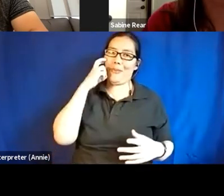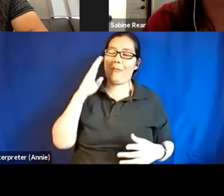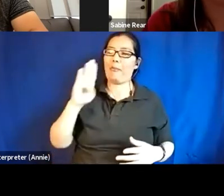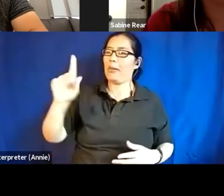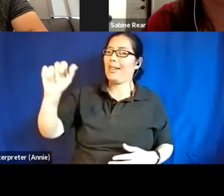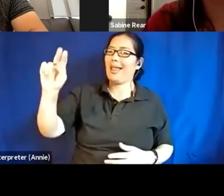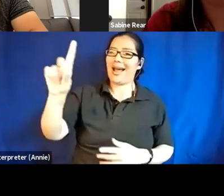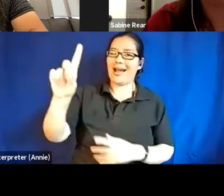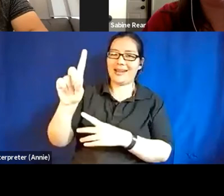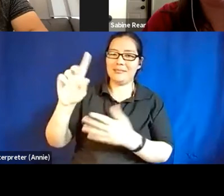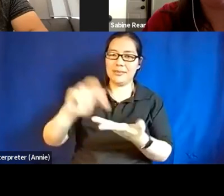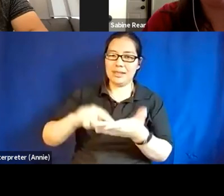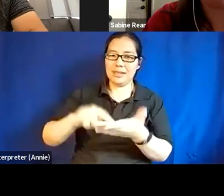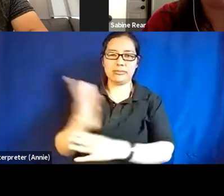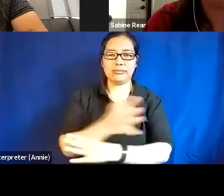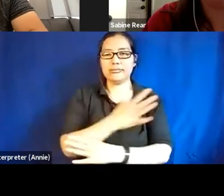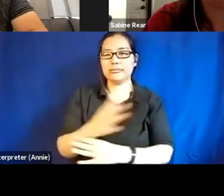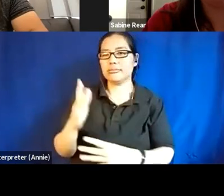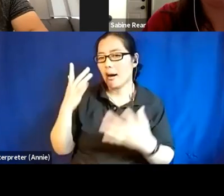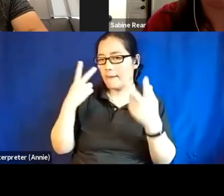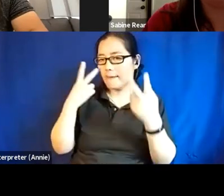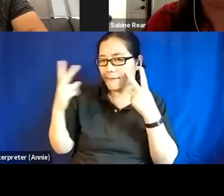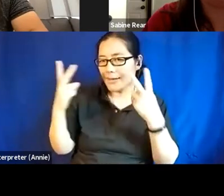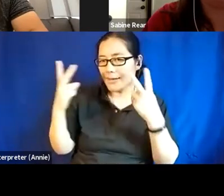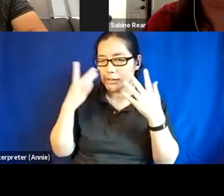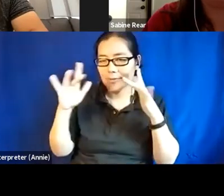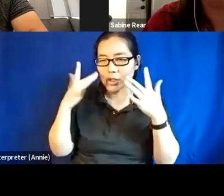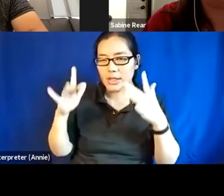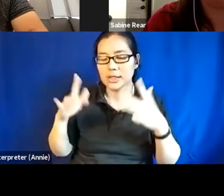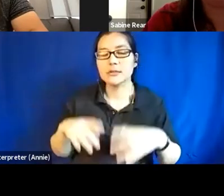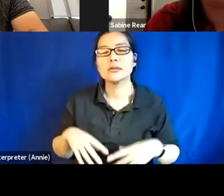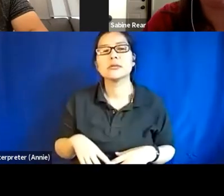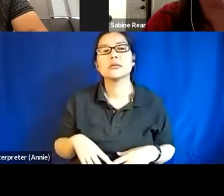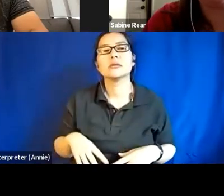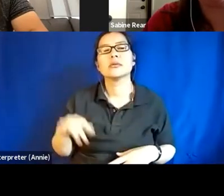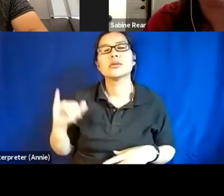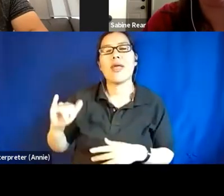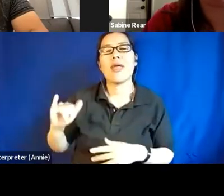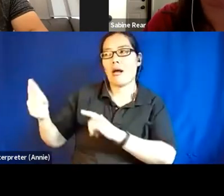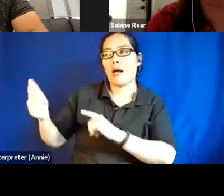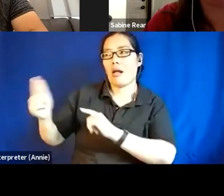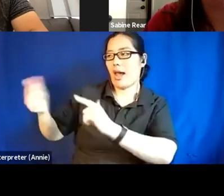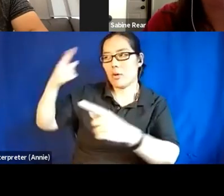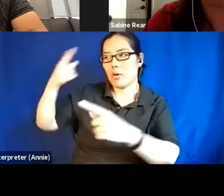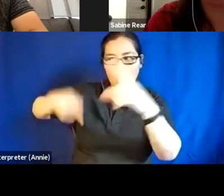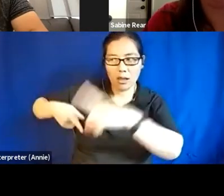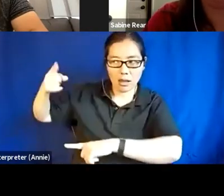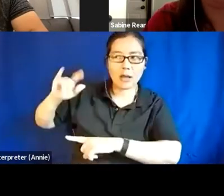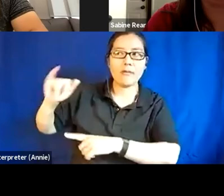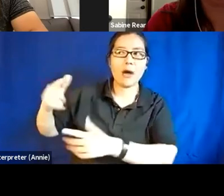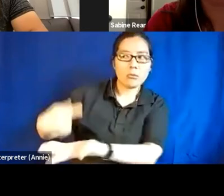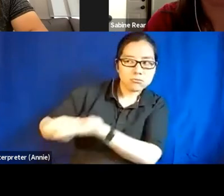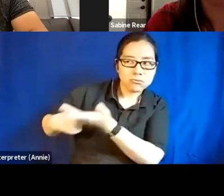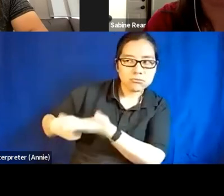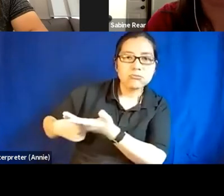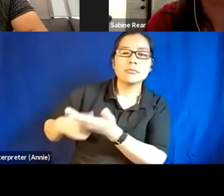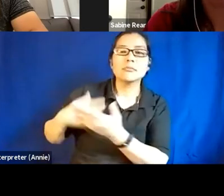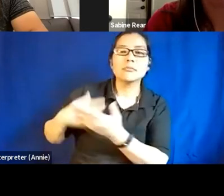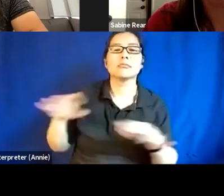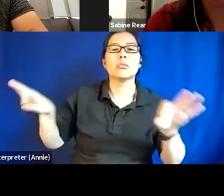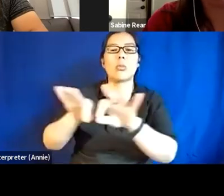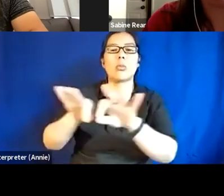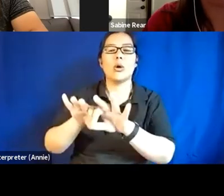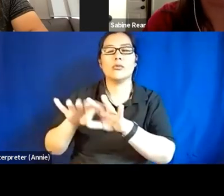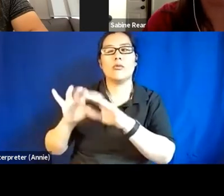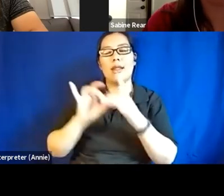um, I think that's why I find that conversational aspect and that collaborative aspect really important when we talk about access, because,